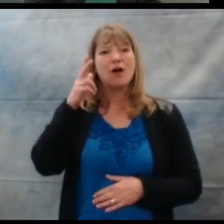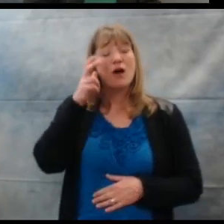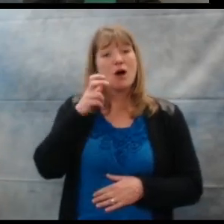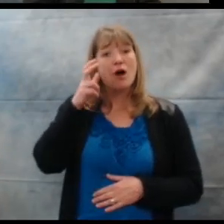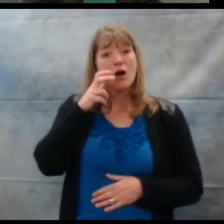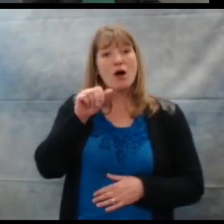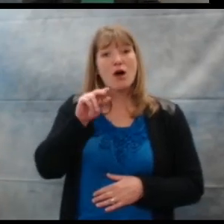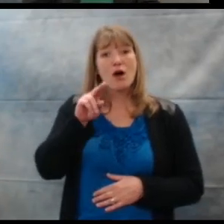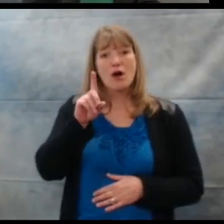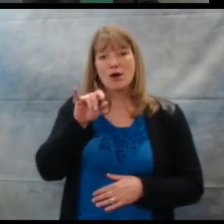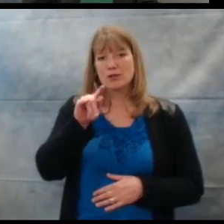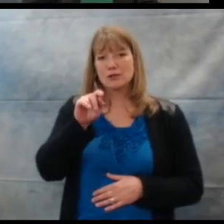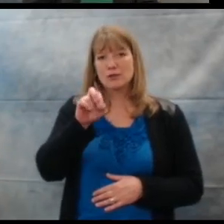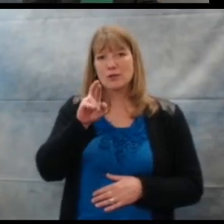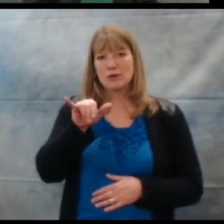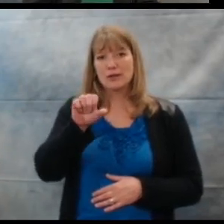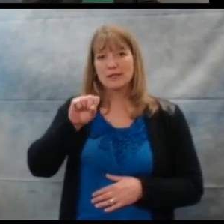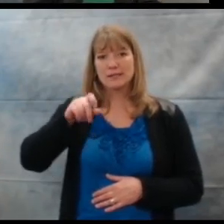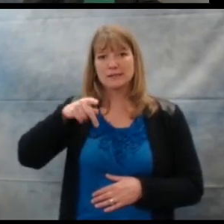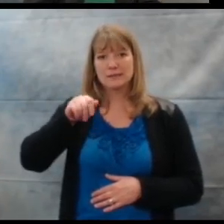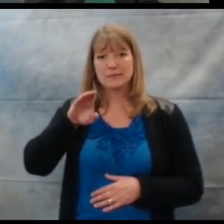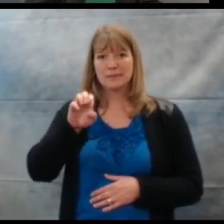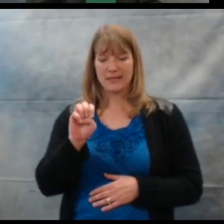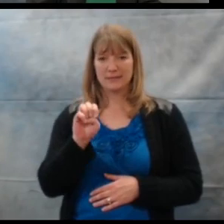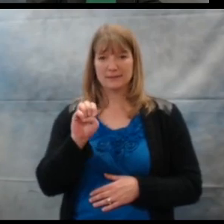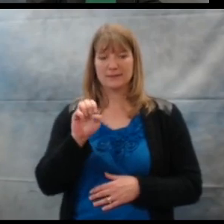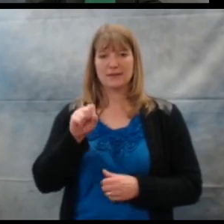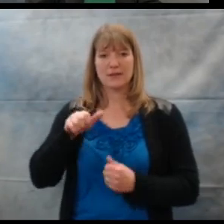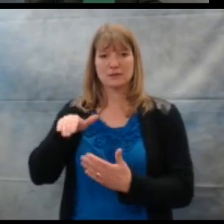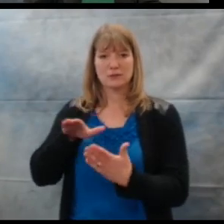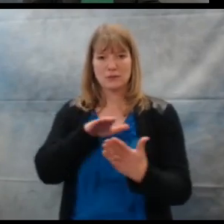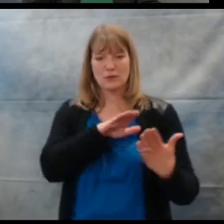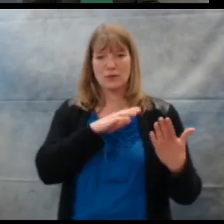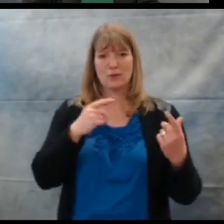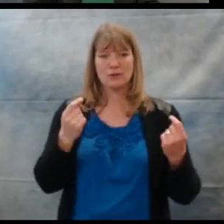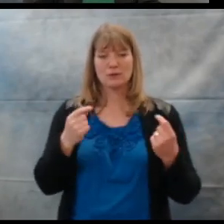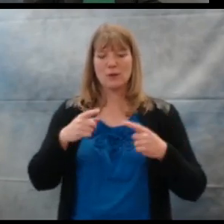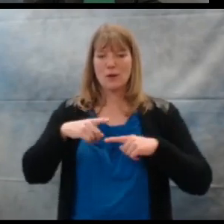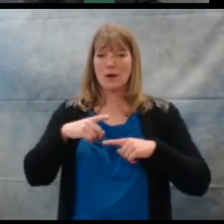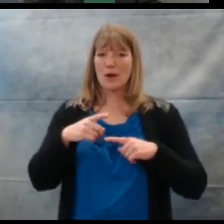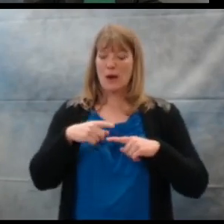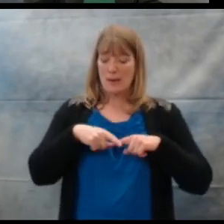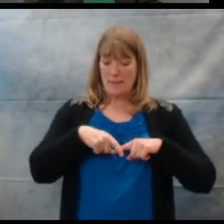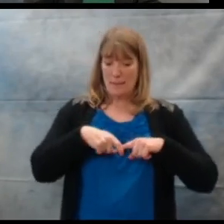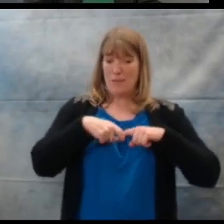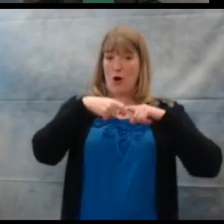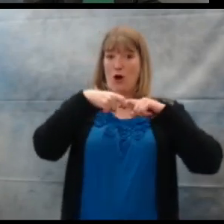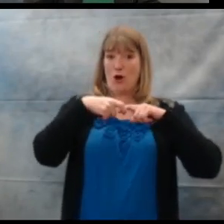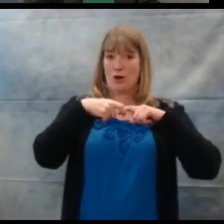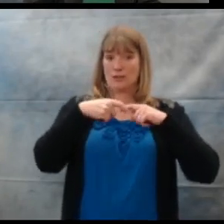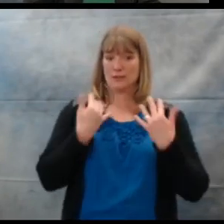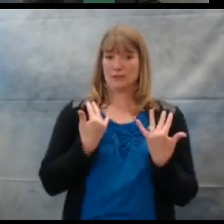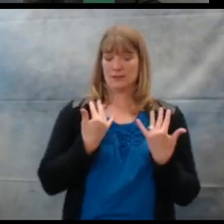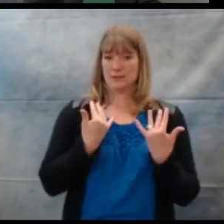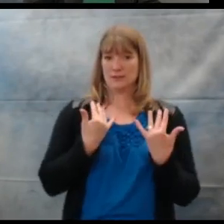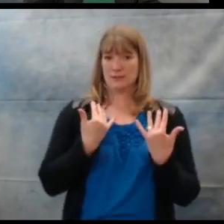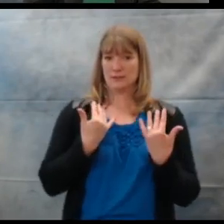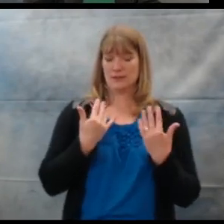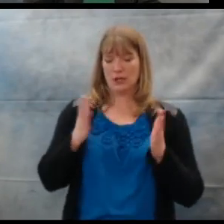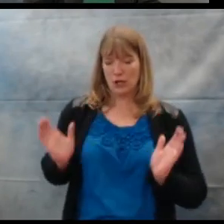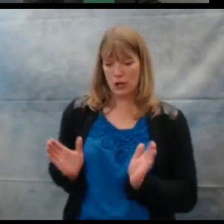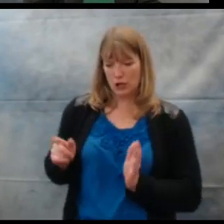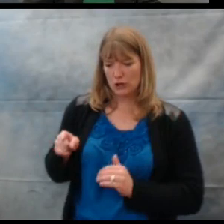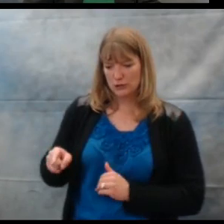Auditory space is a strategy of using pause time to